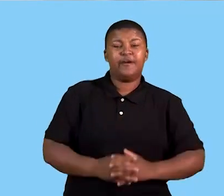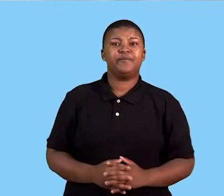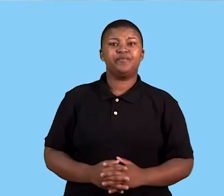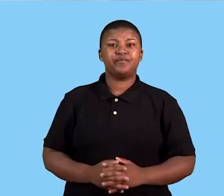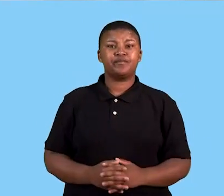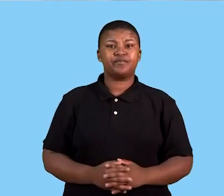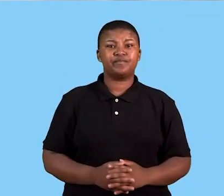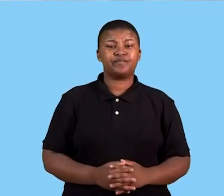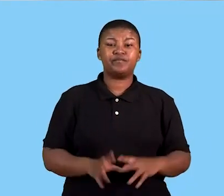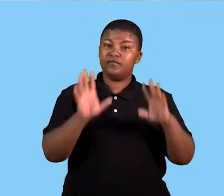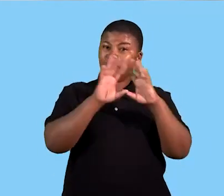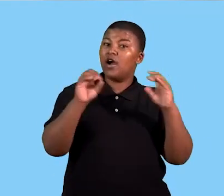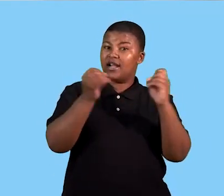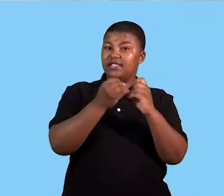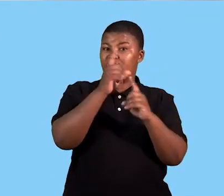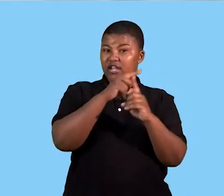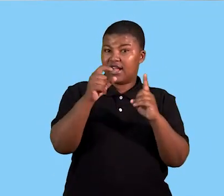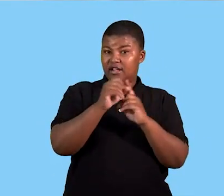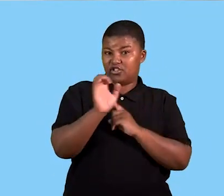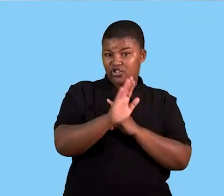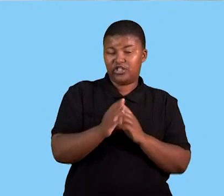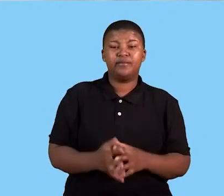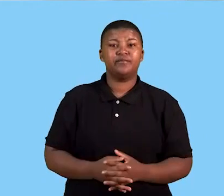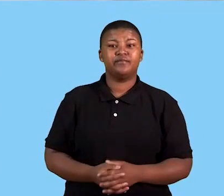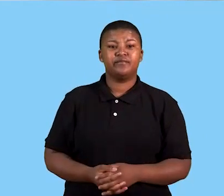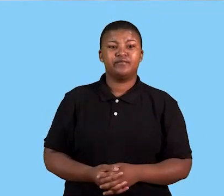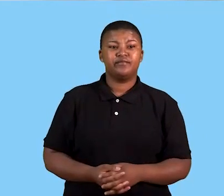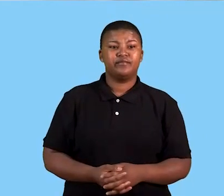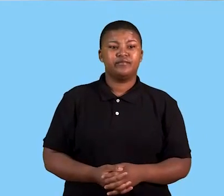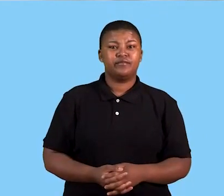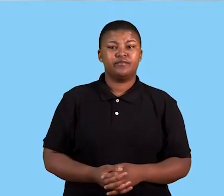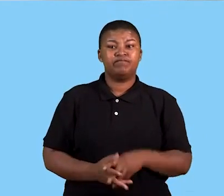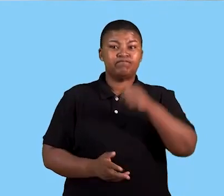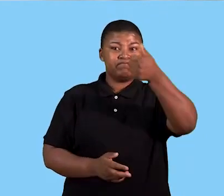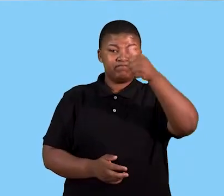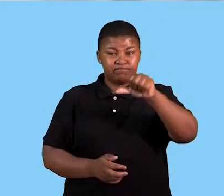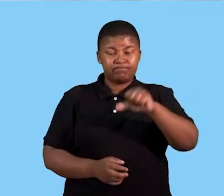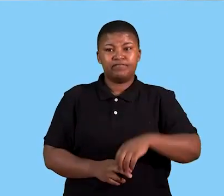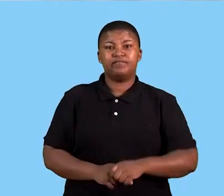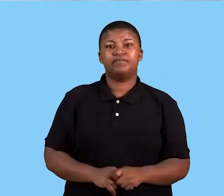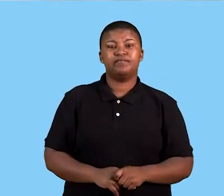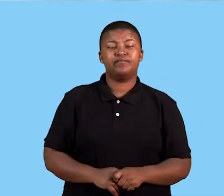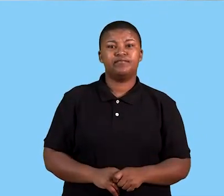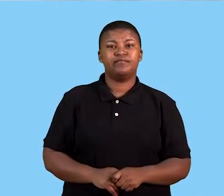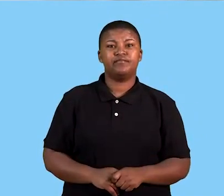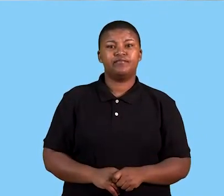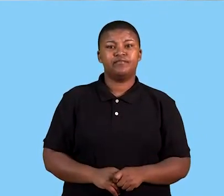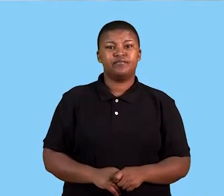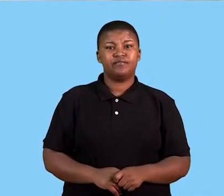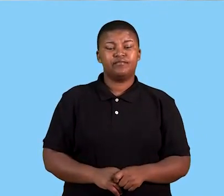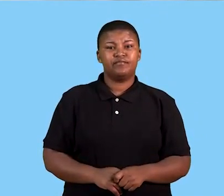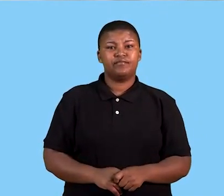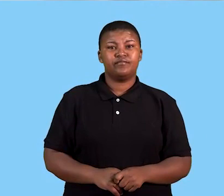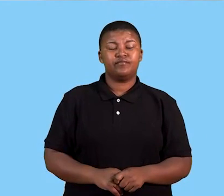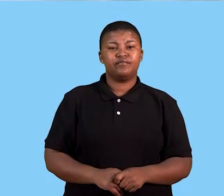this is our second component, the organisational culture. So let's move forward to our third component. Our